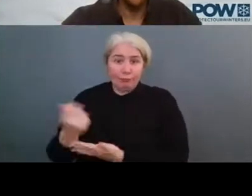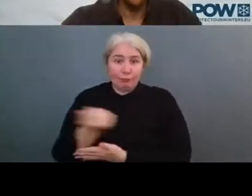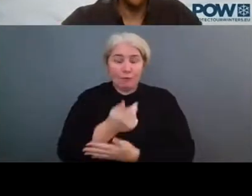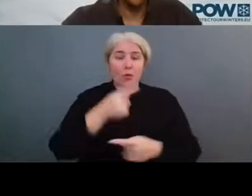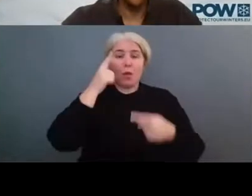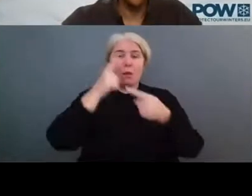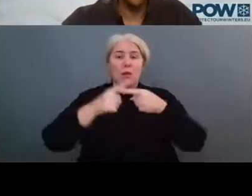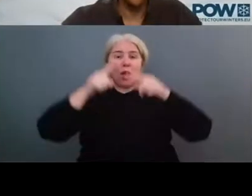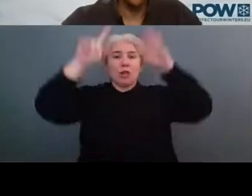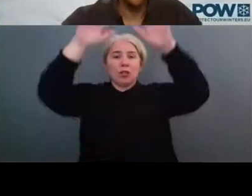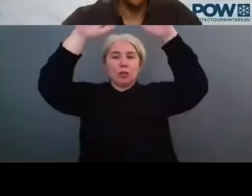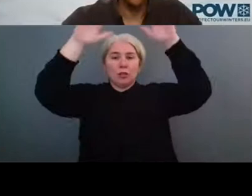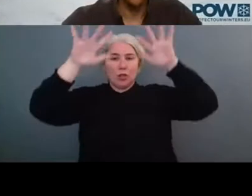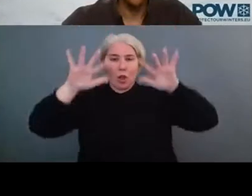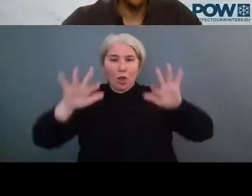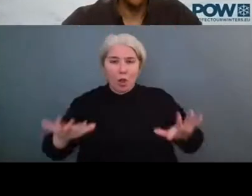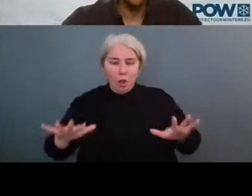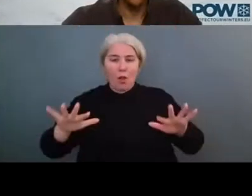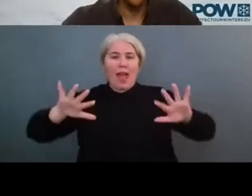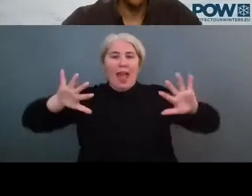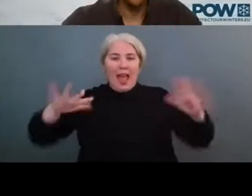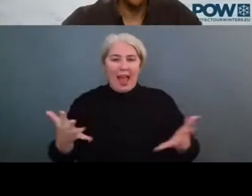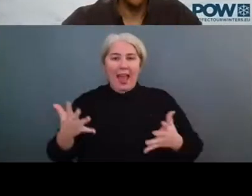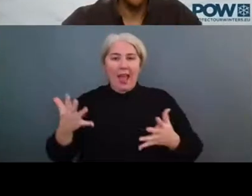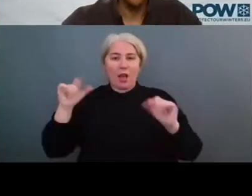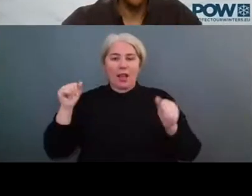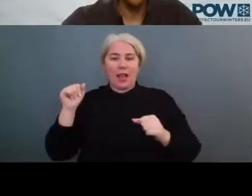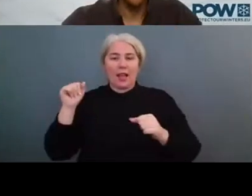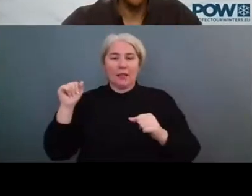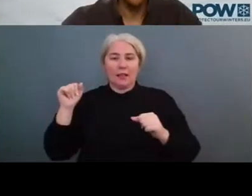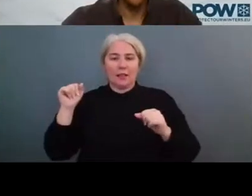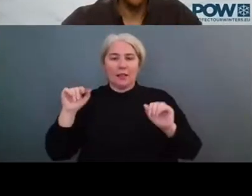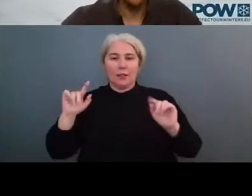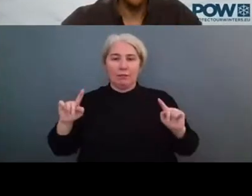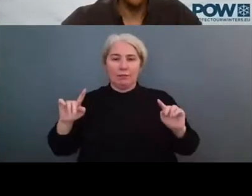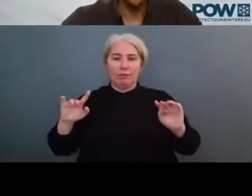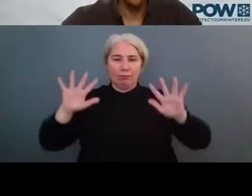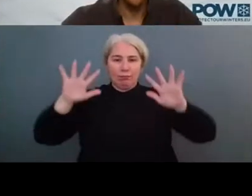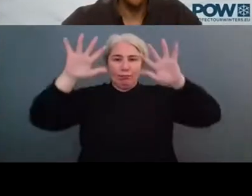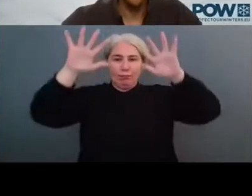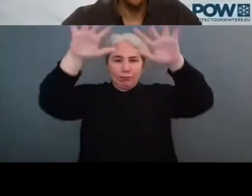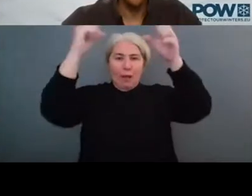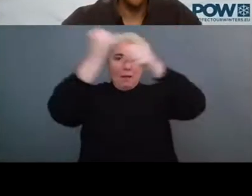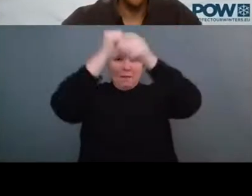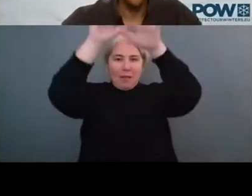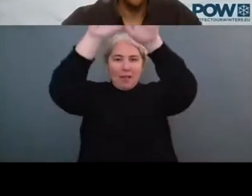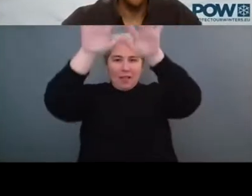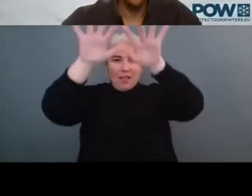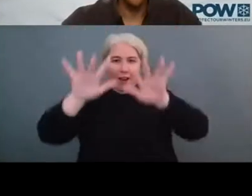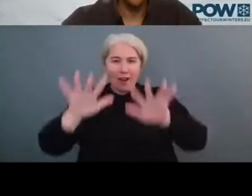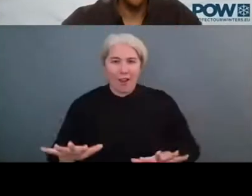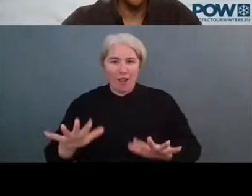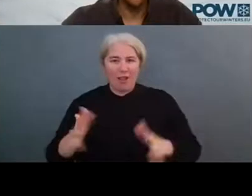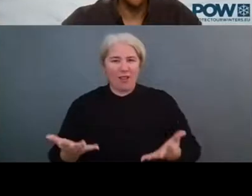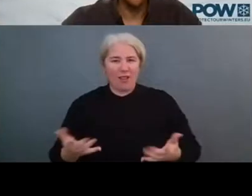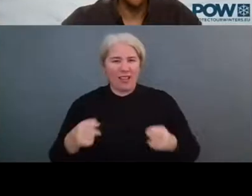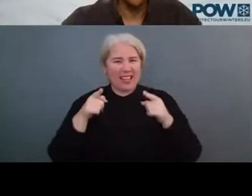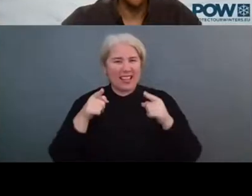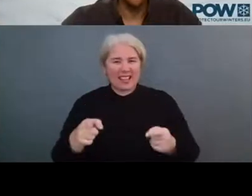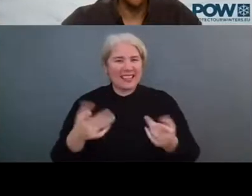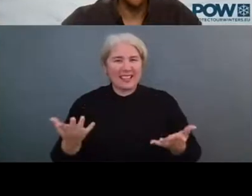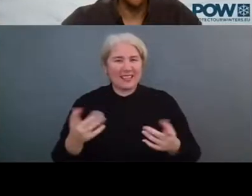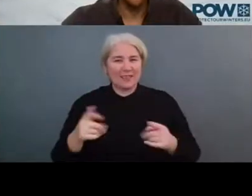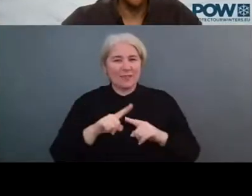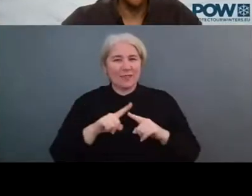snow in winter. And what is happening is that we are often damaging the status of